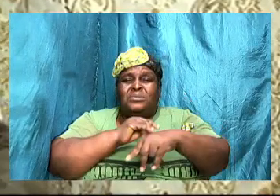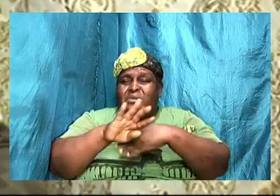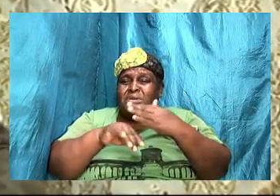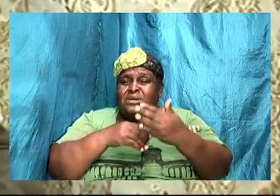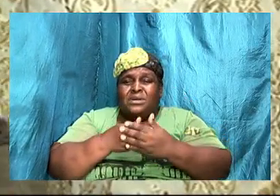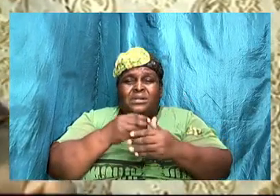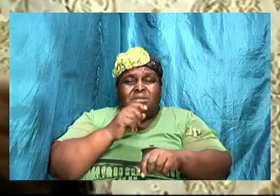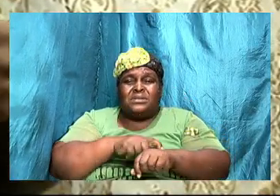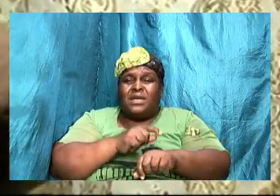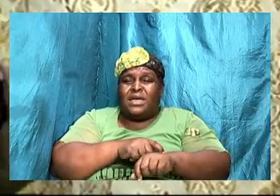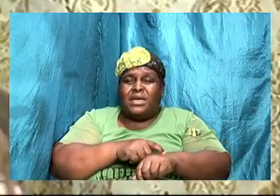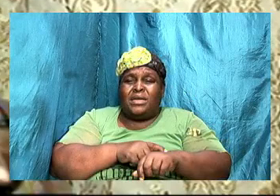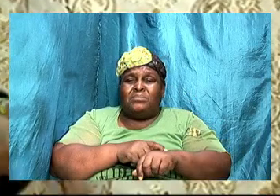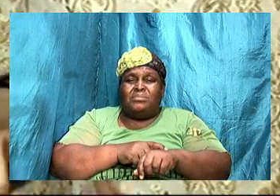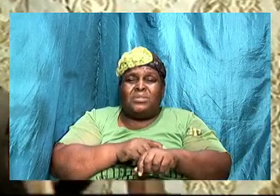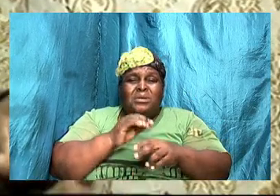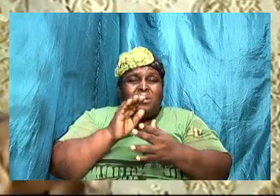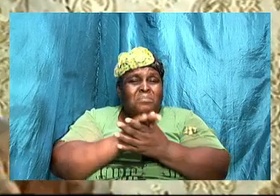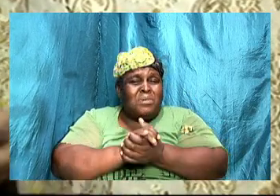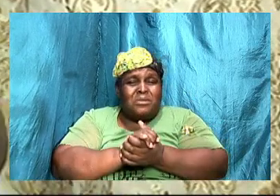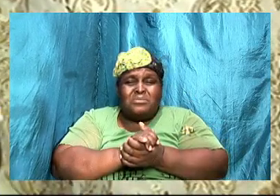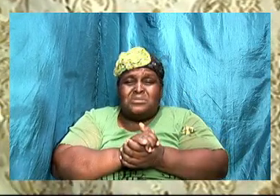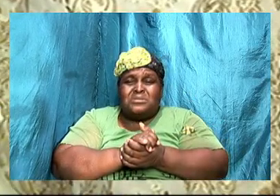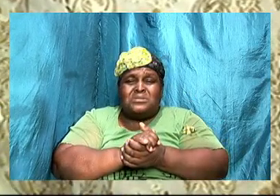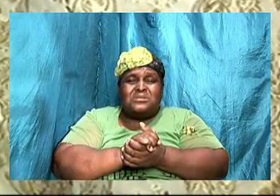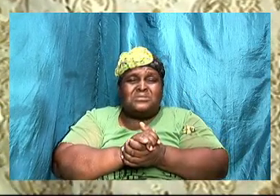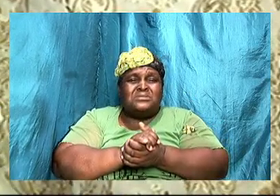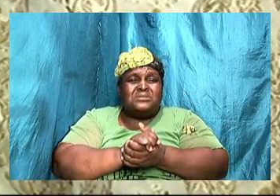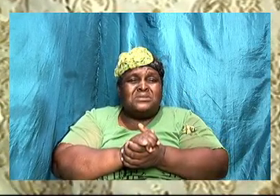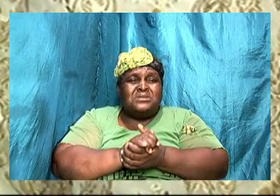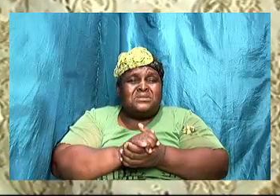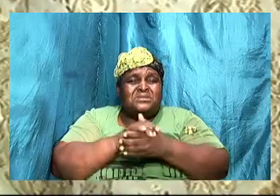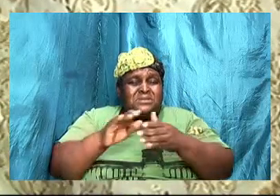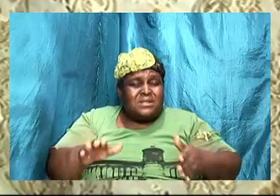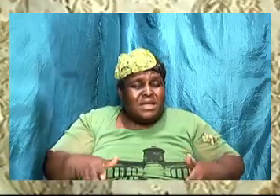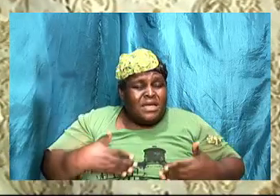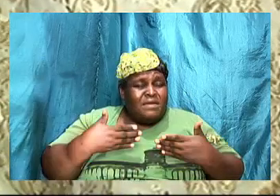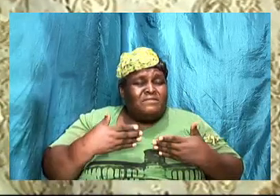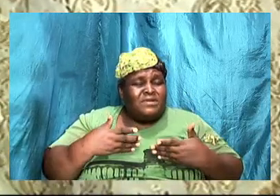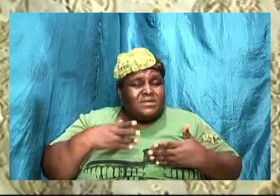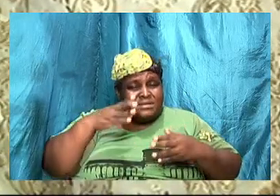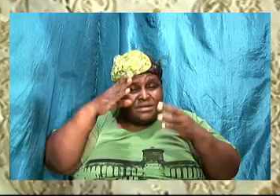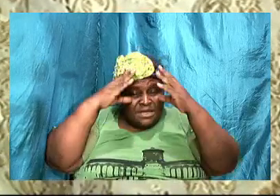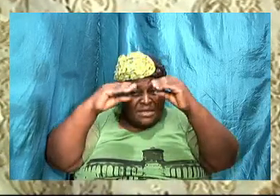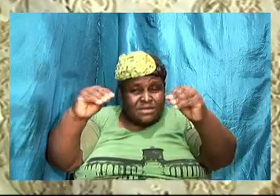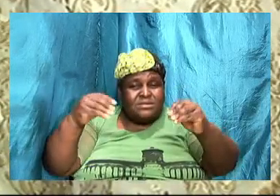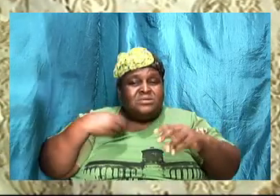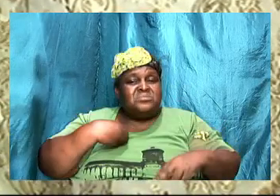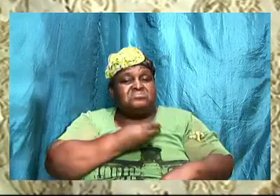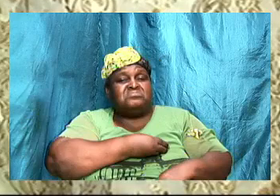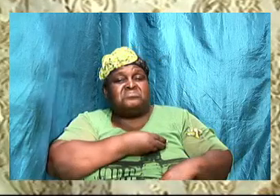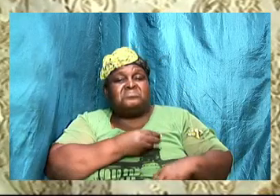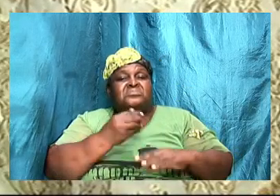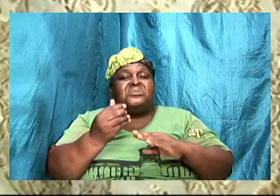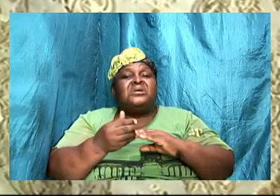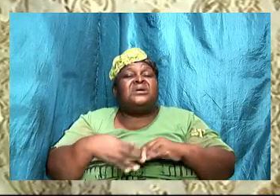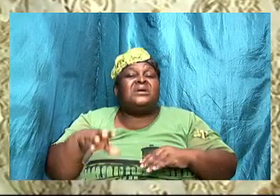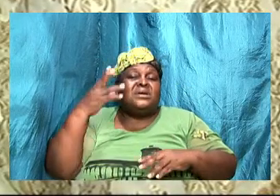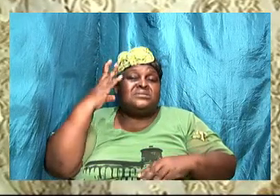life but in life these rough patches teaches us experience and it brings us wisdom